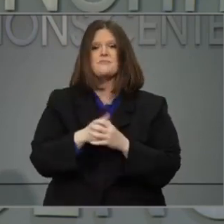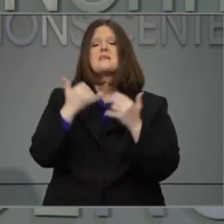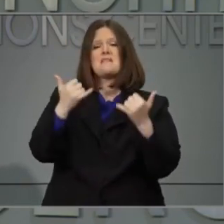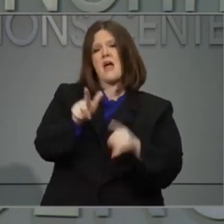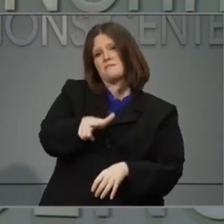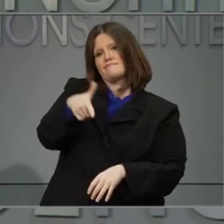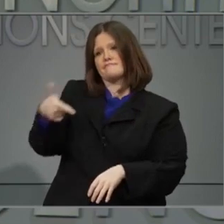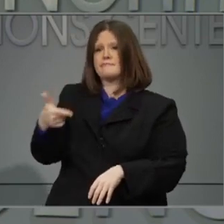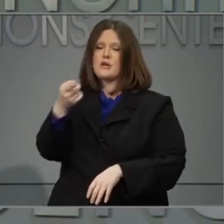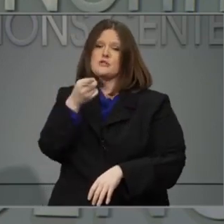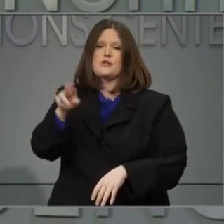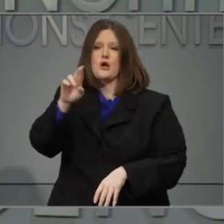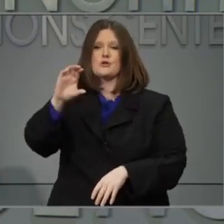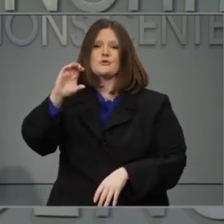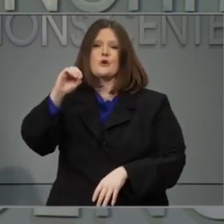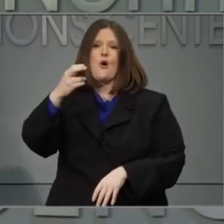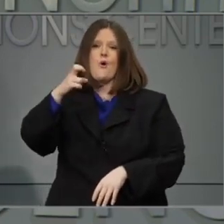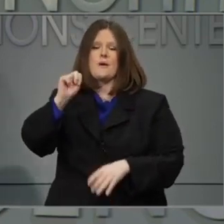Cohen for a few remarks.